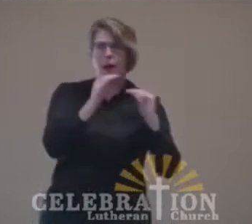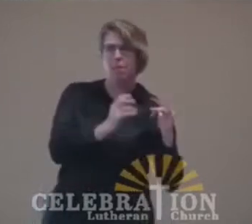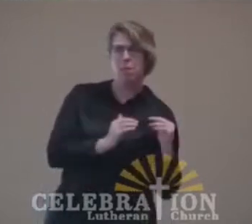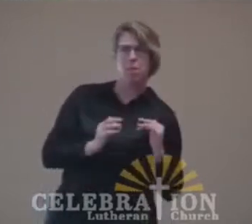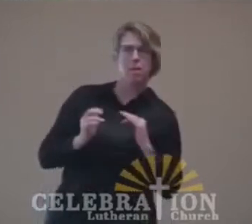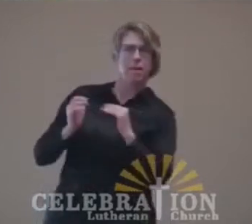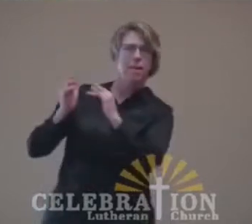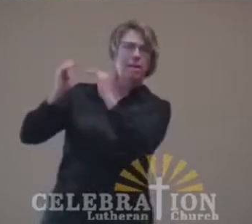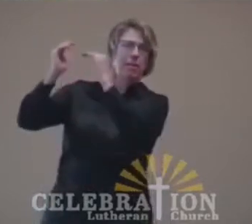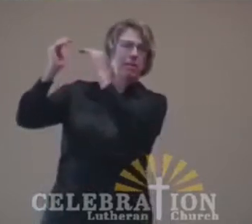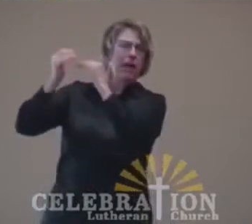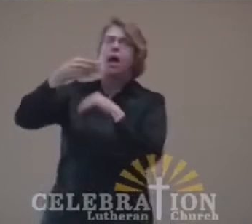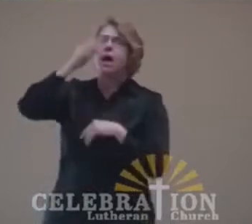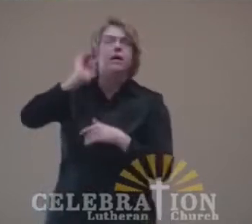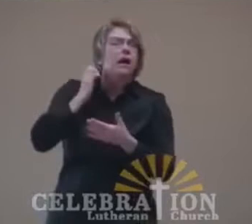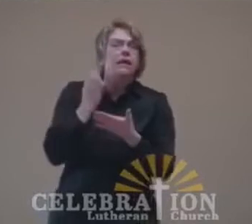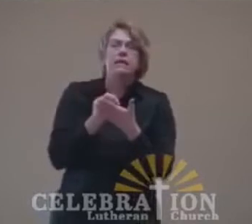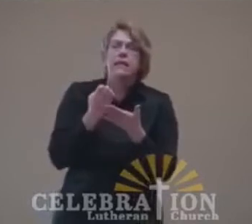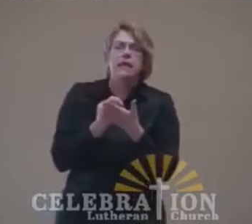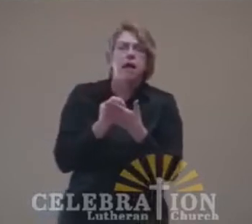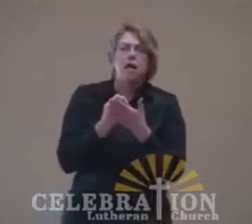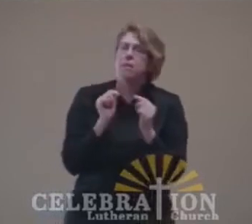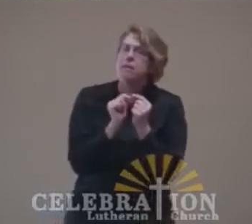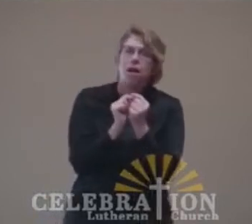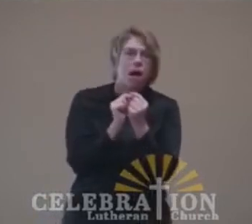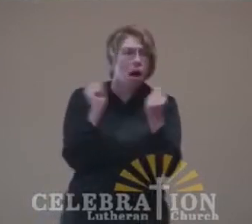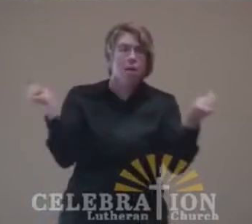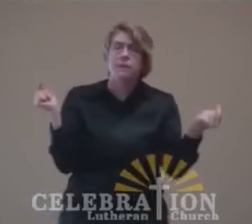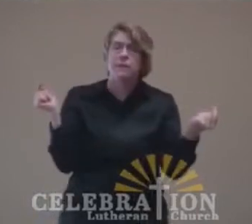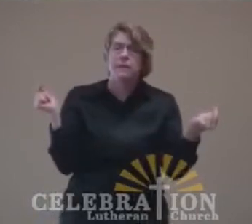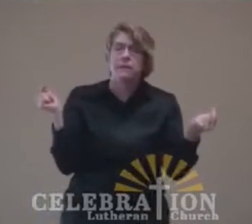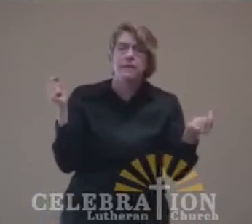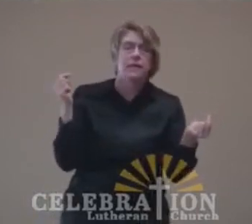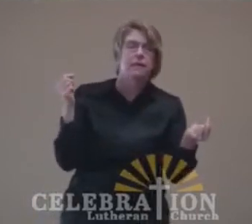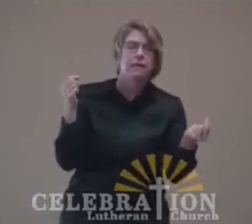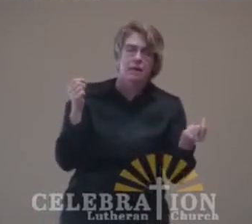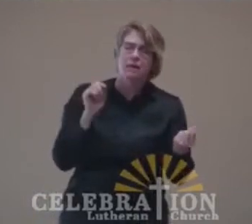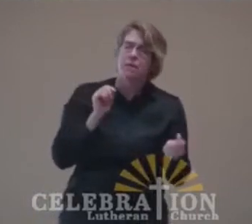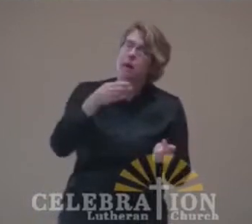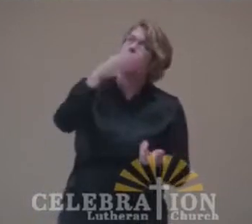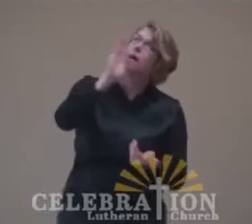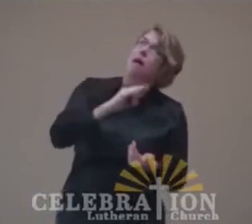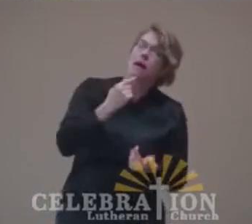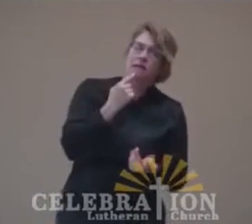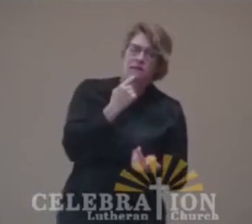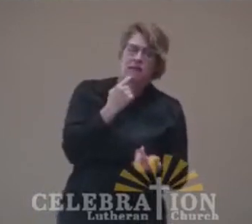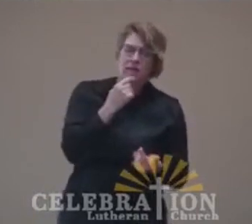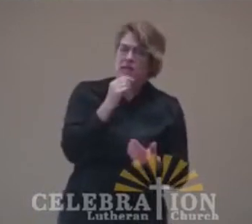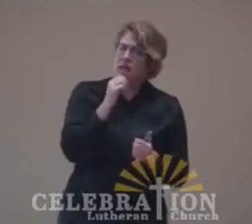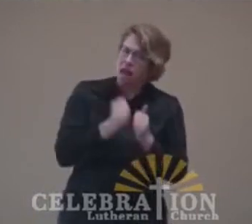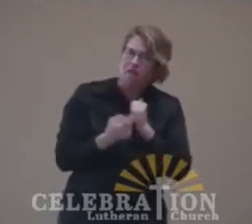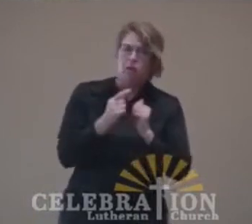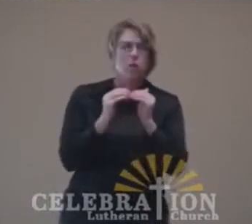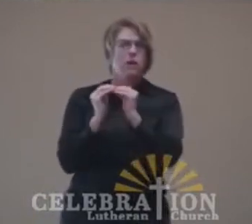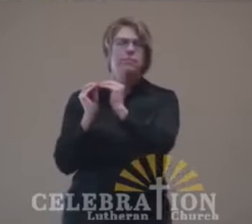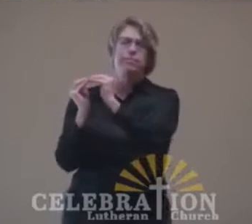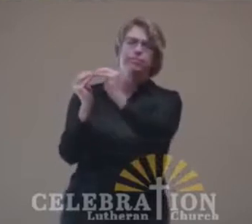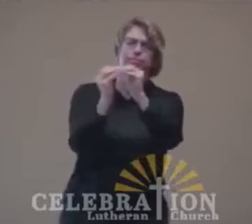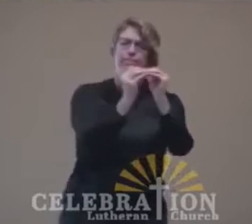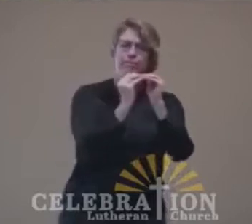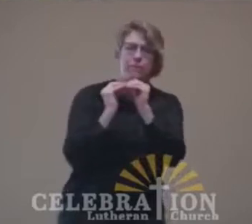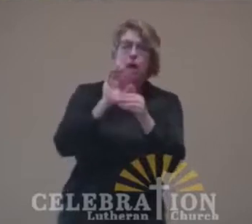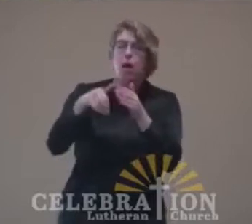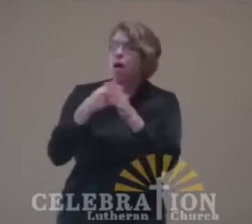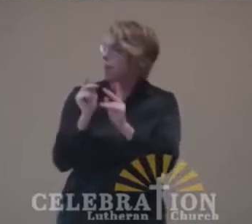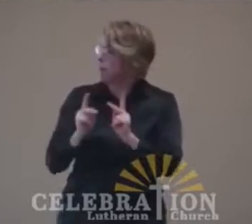God's economy, by contrast, is an economy where everyone has enough. Even the poorest of the poor, at